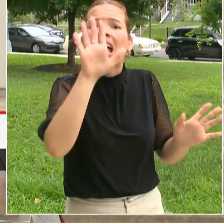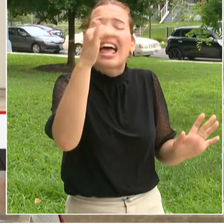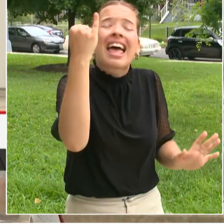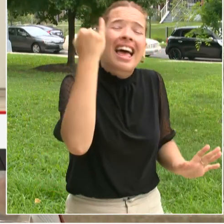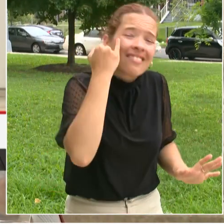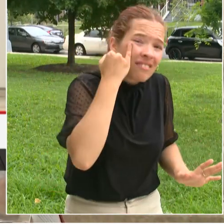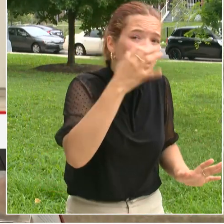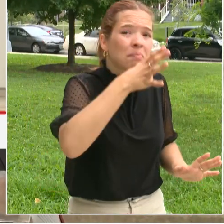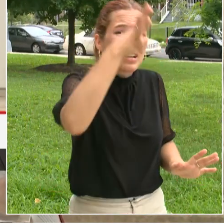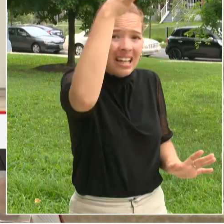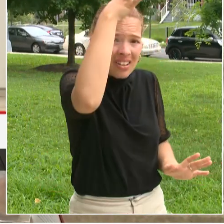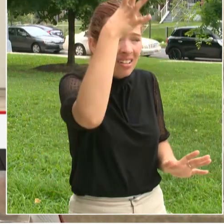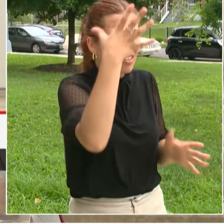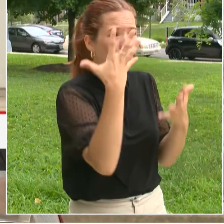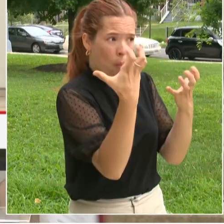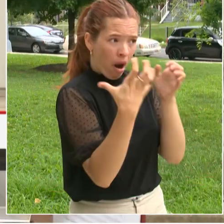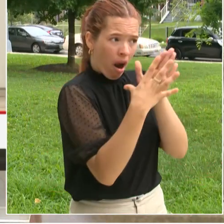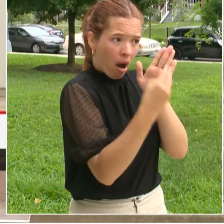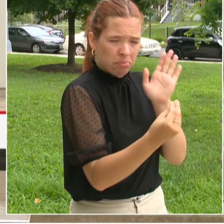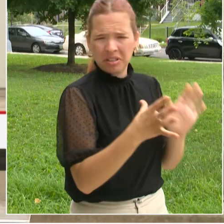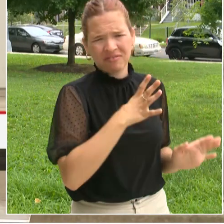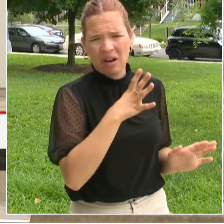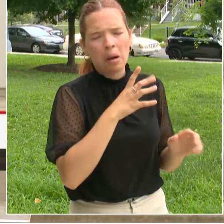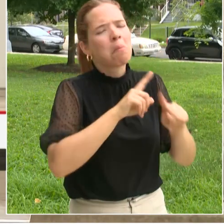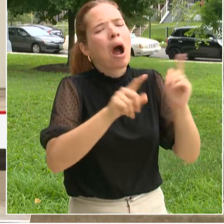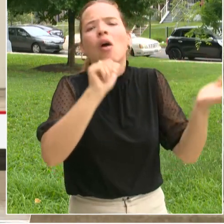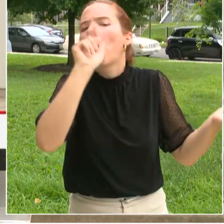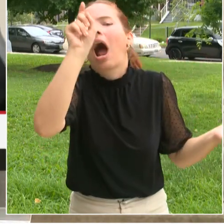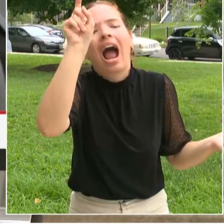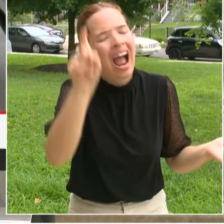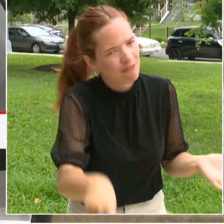phone. So they shouldn't have to do that at all hopefully.